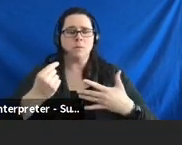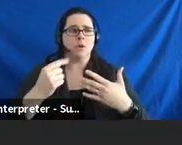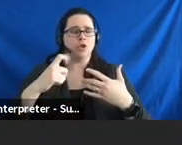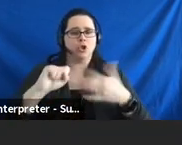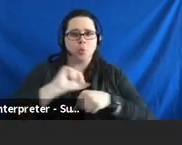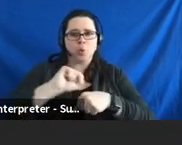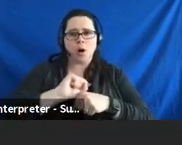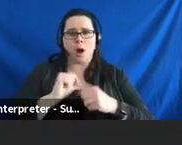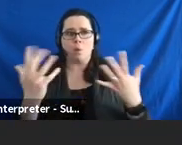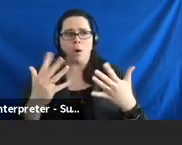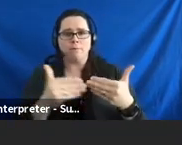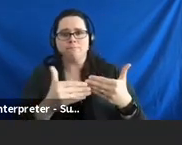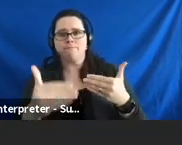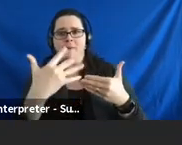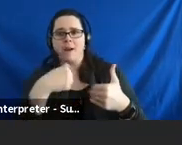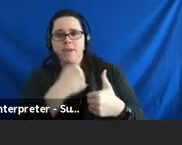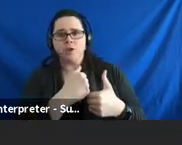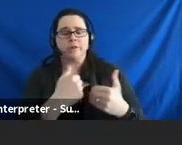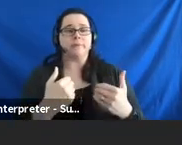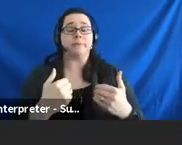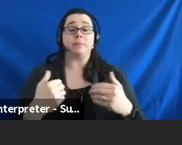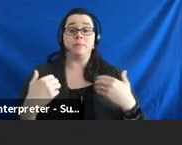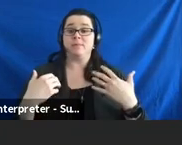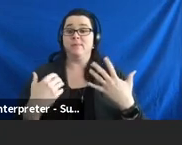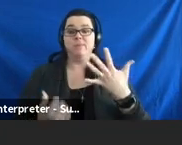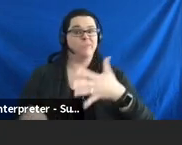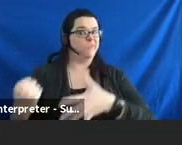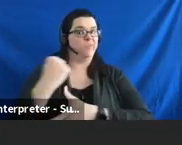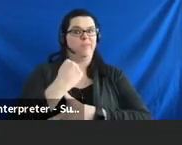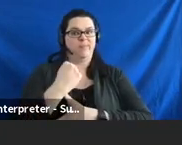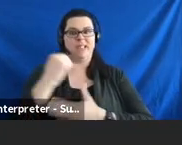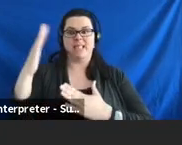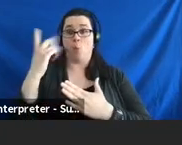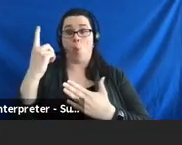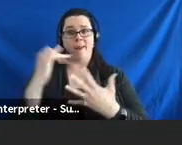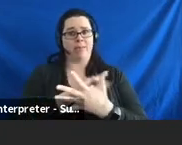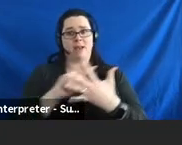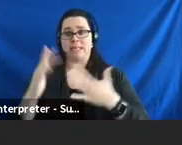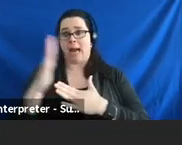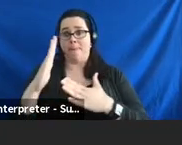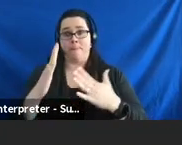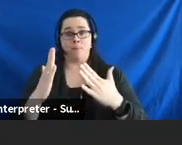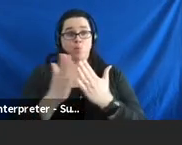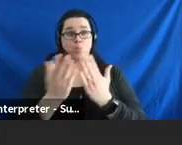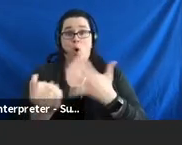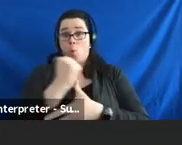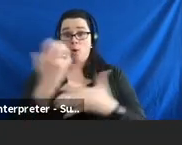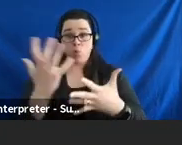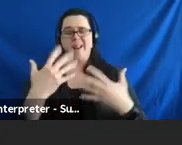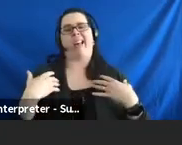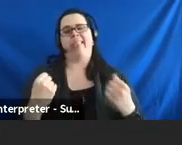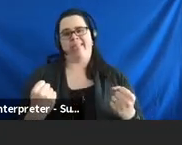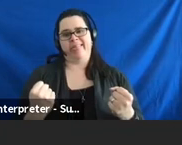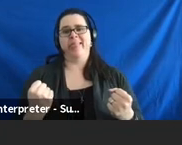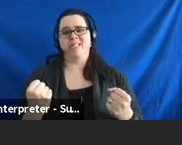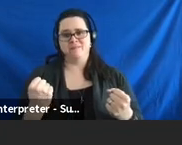work on in the next five years. And health was overwhelmingly one of the top priorities over across all of the